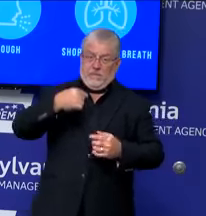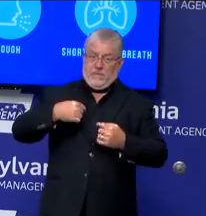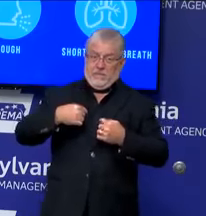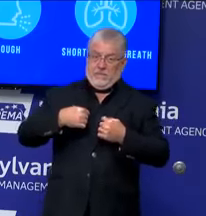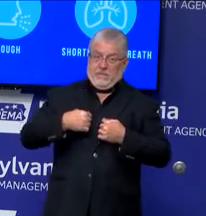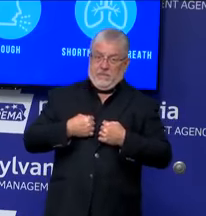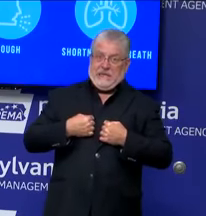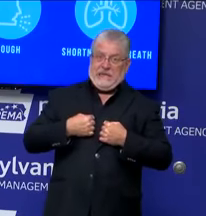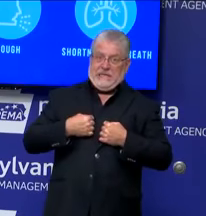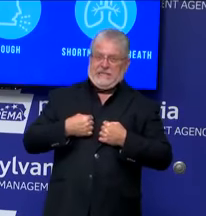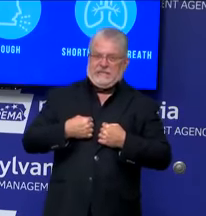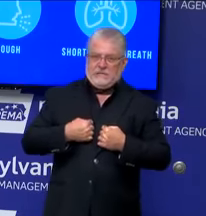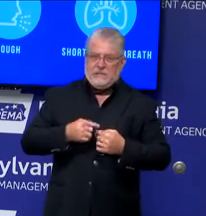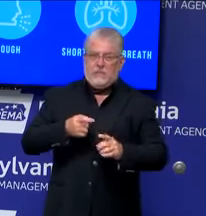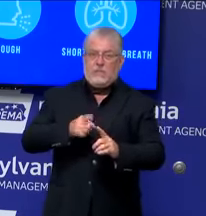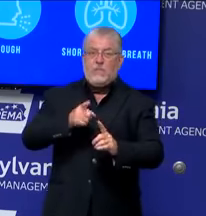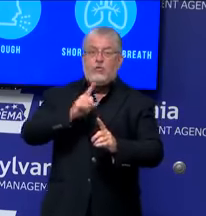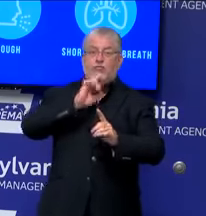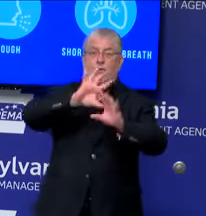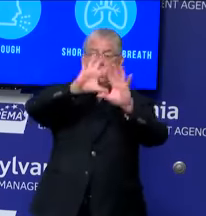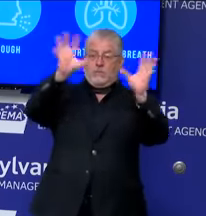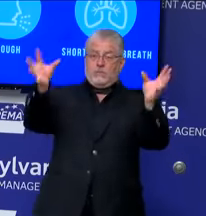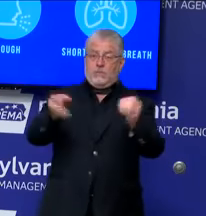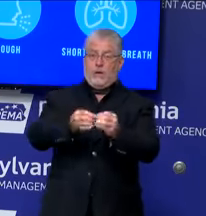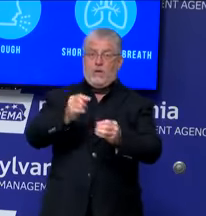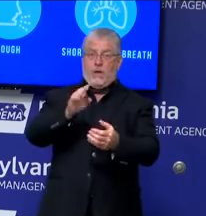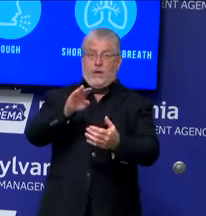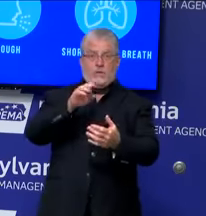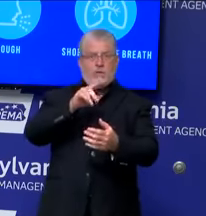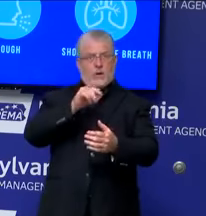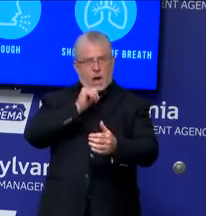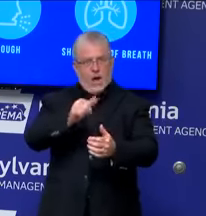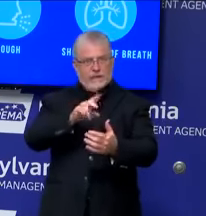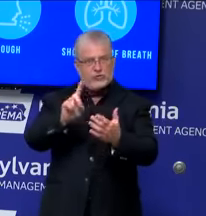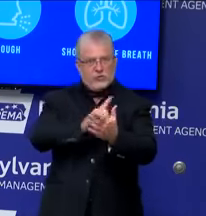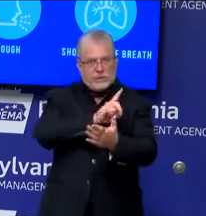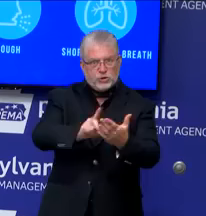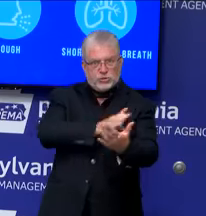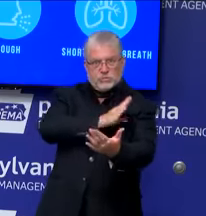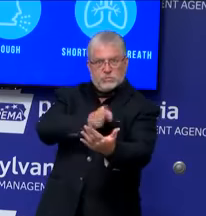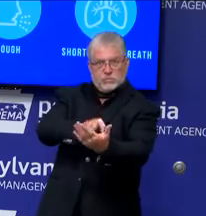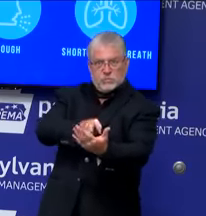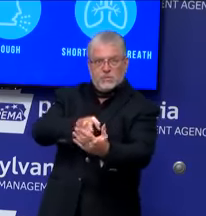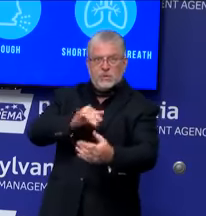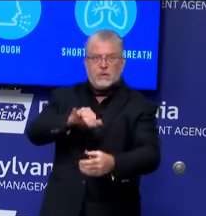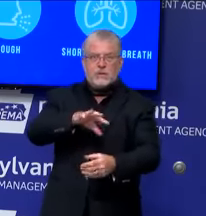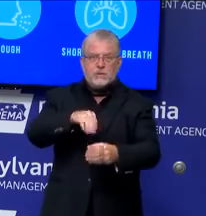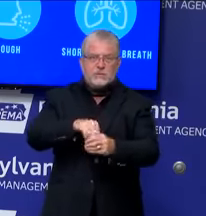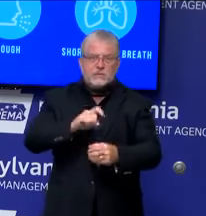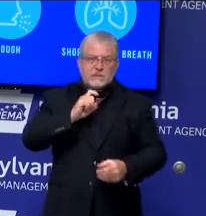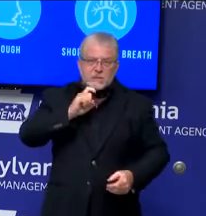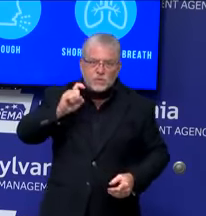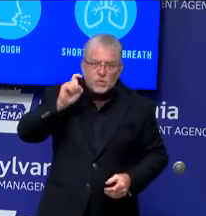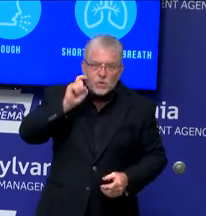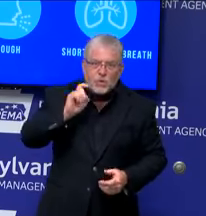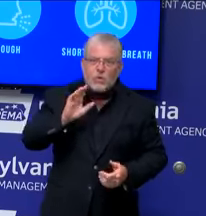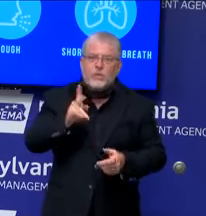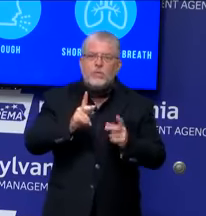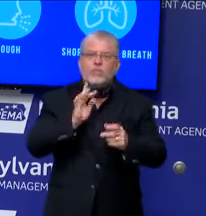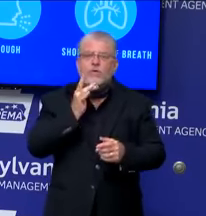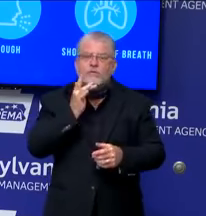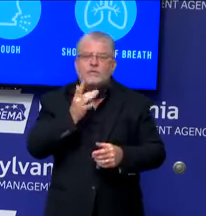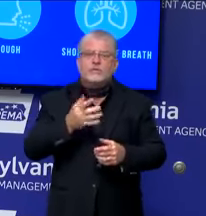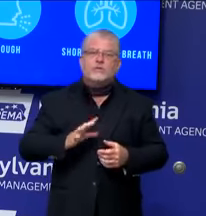-discrimination legislation that would include sexual orientation and gender identity introduced into the legislature, I believe, for 13 or 14 years,